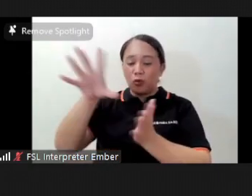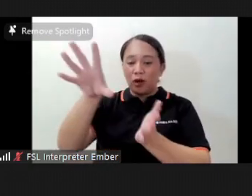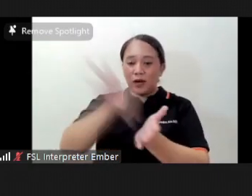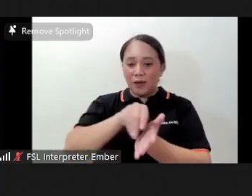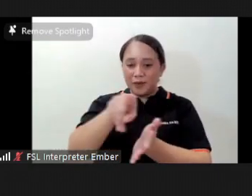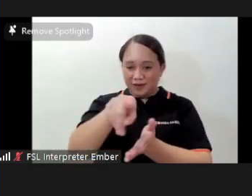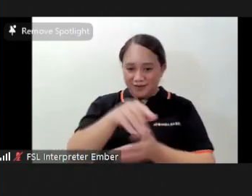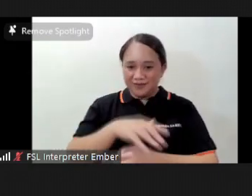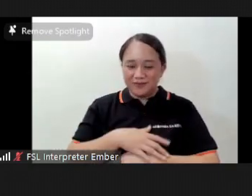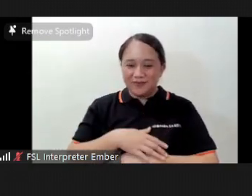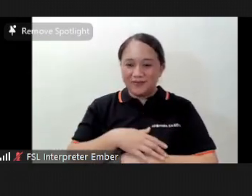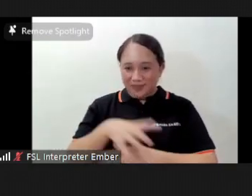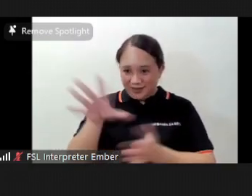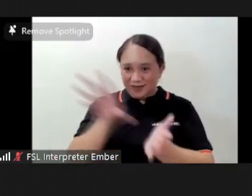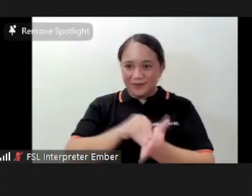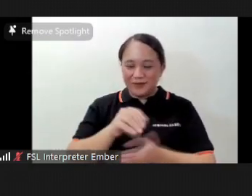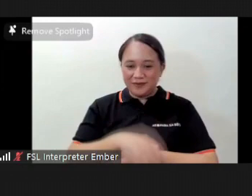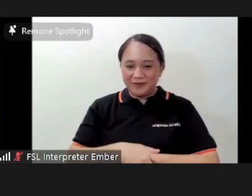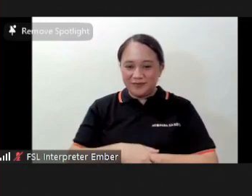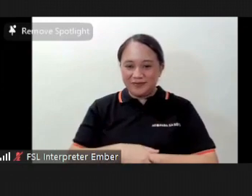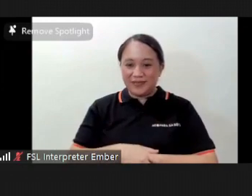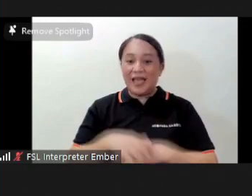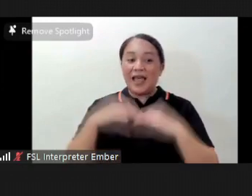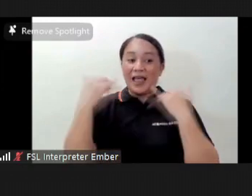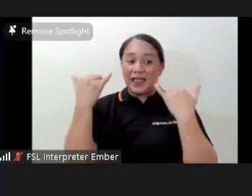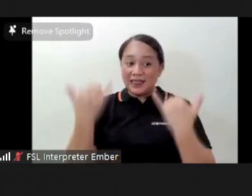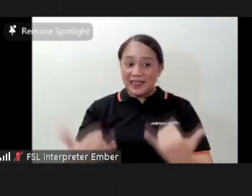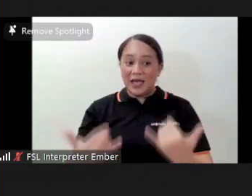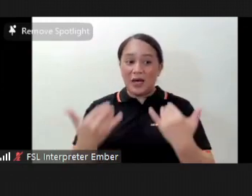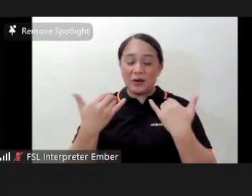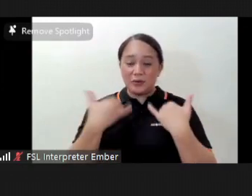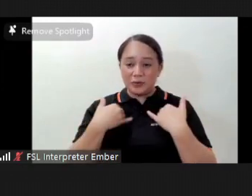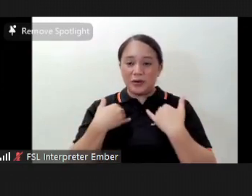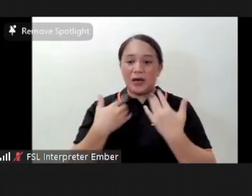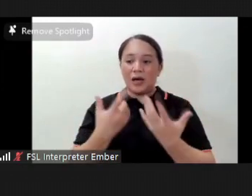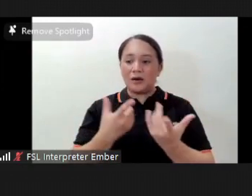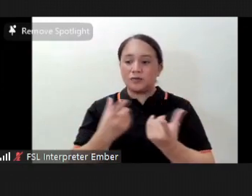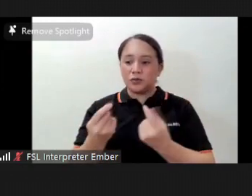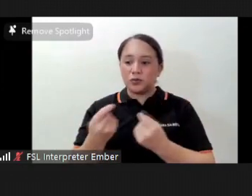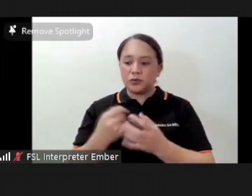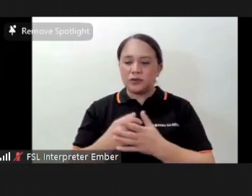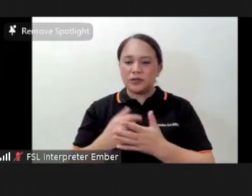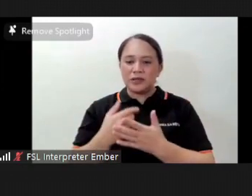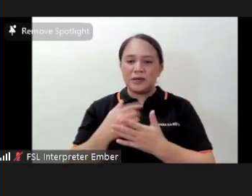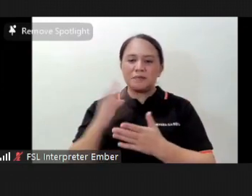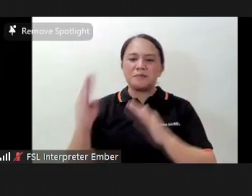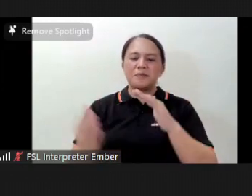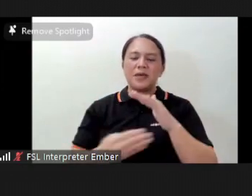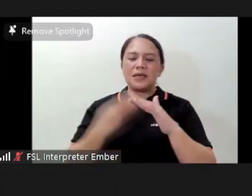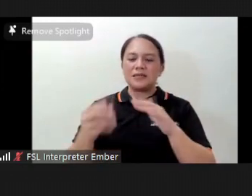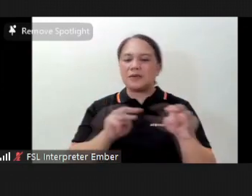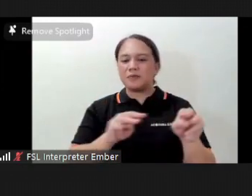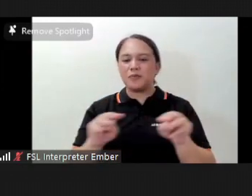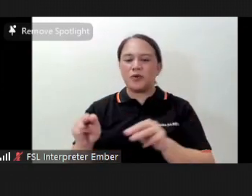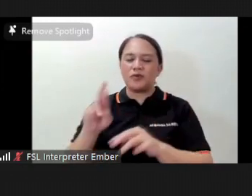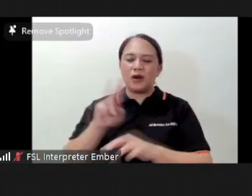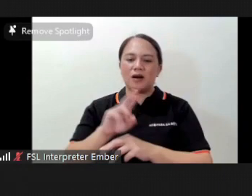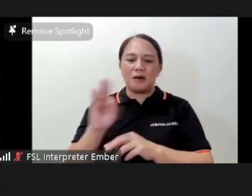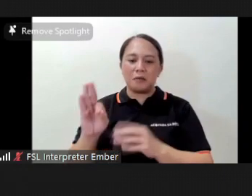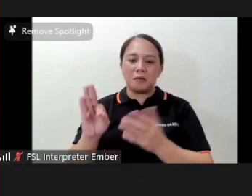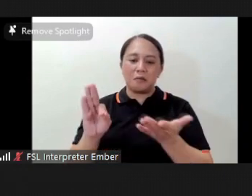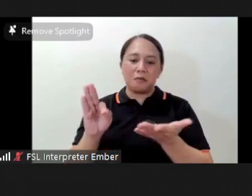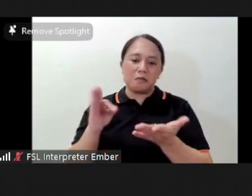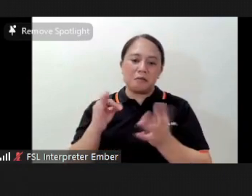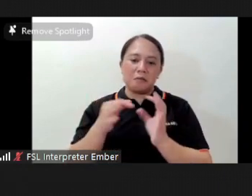picture you see in front of you now these guys are doing one of the most basic moves of rope flow it is called